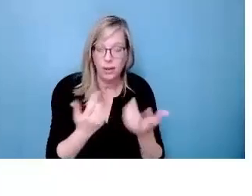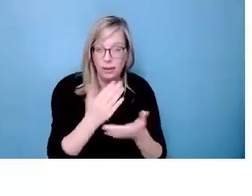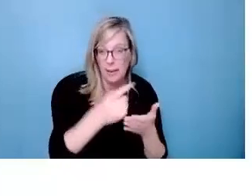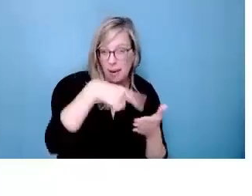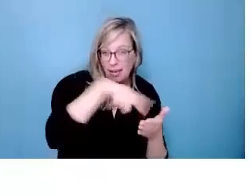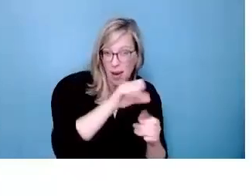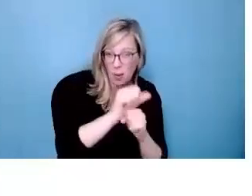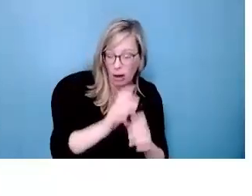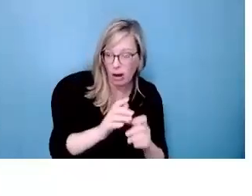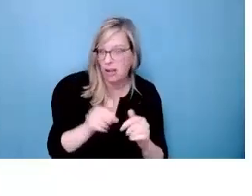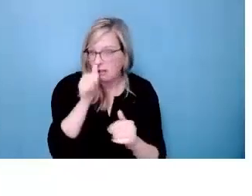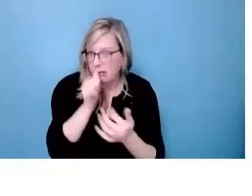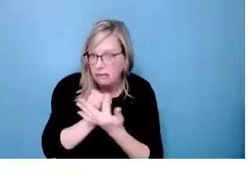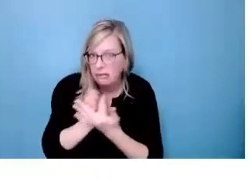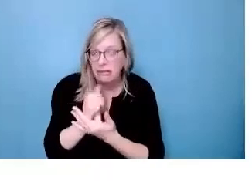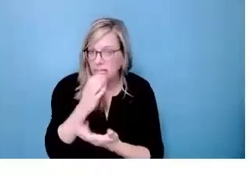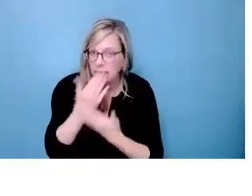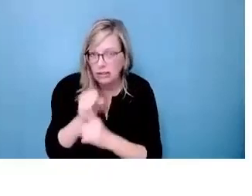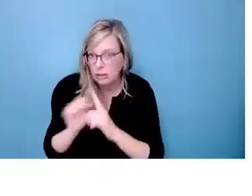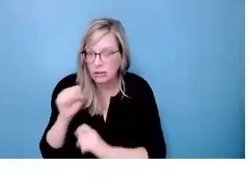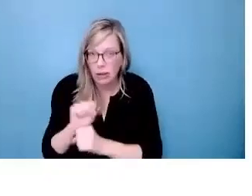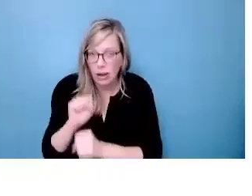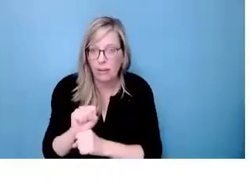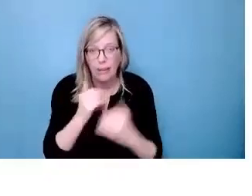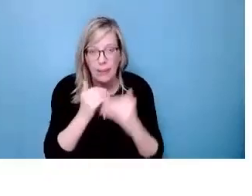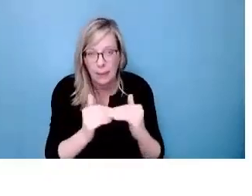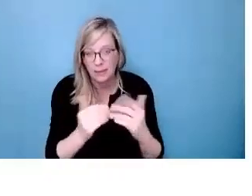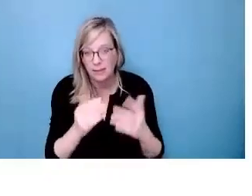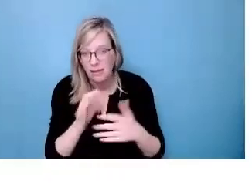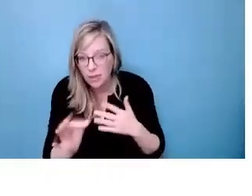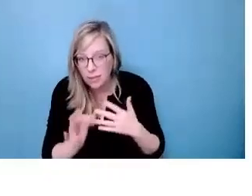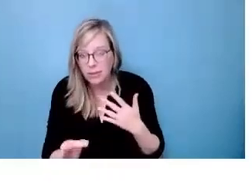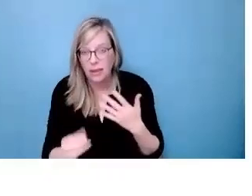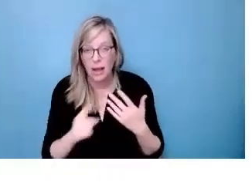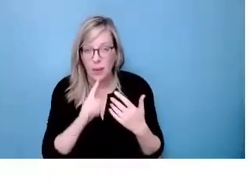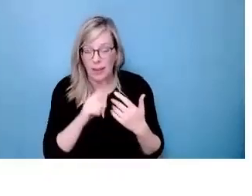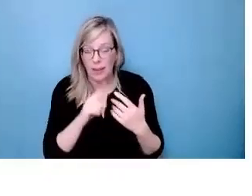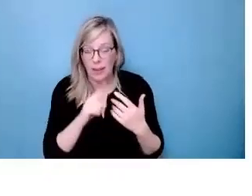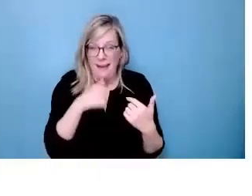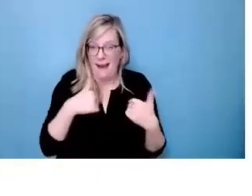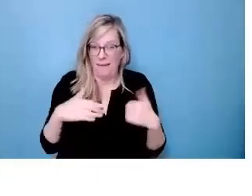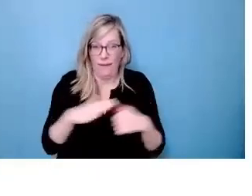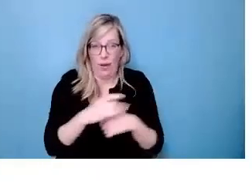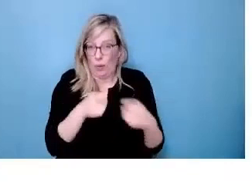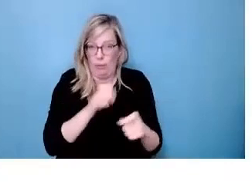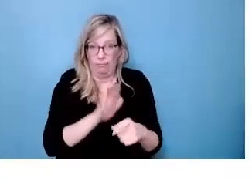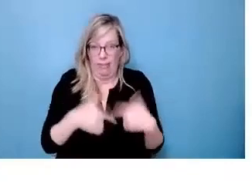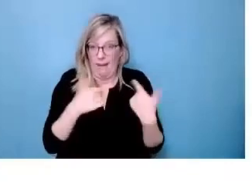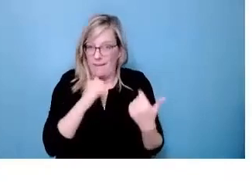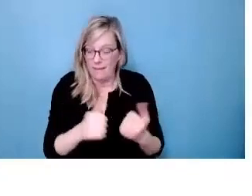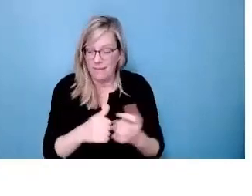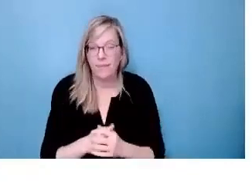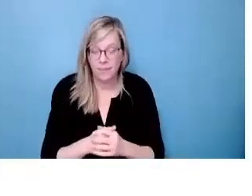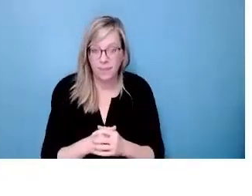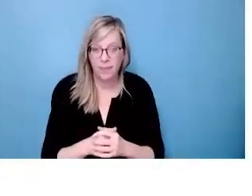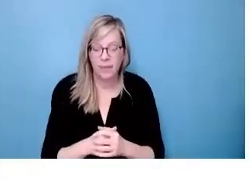which can force workers into precarious working conditions, limit employment options and opportunities, and give disabled workers very